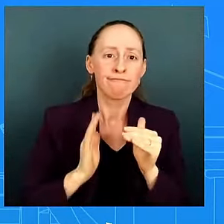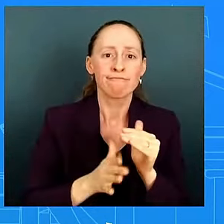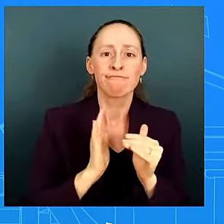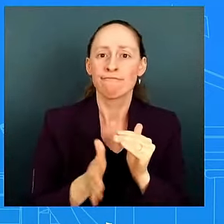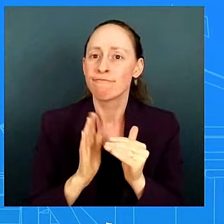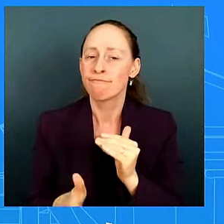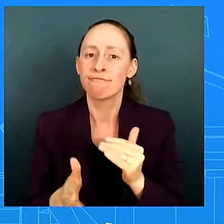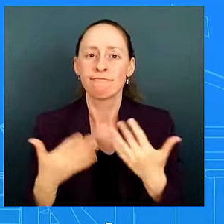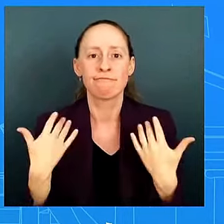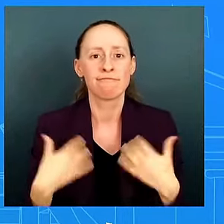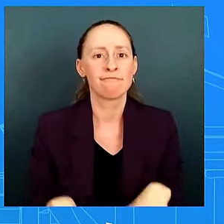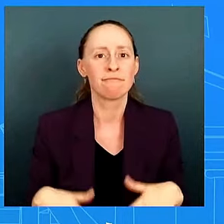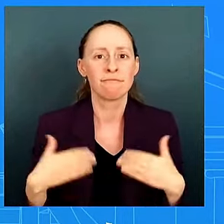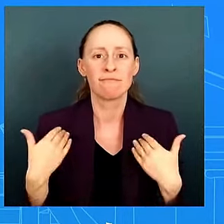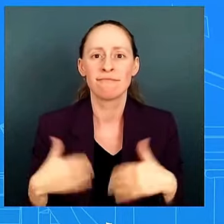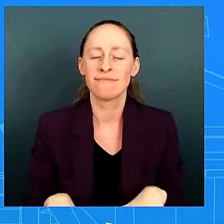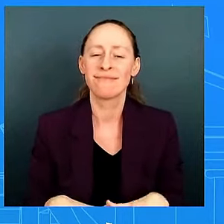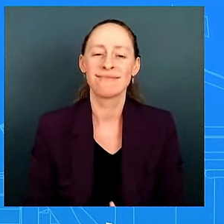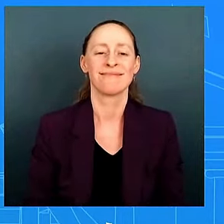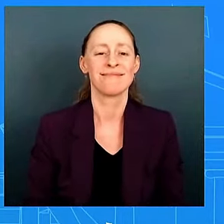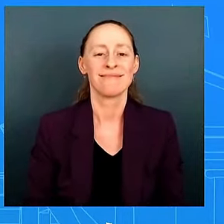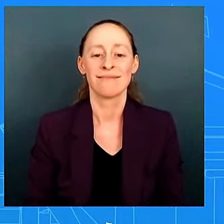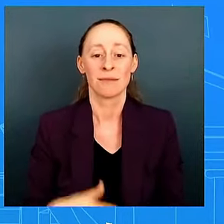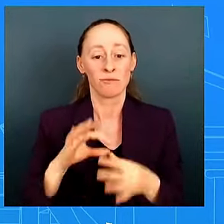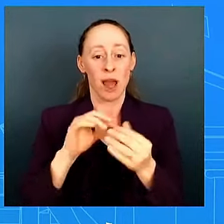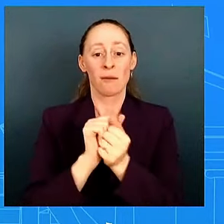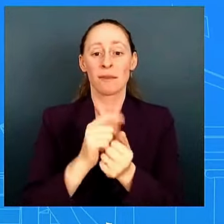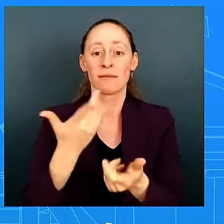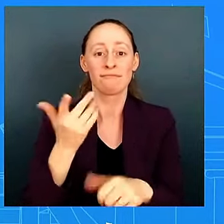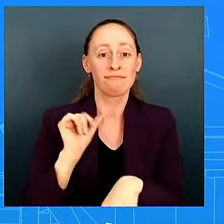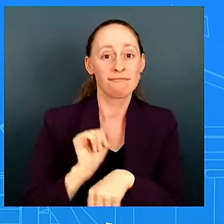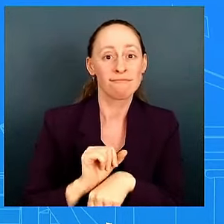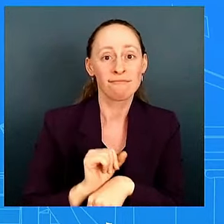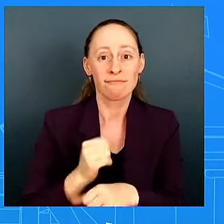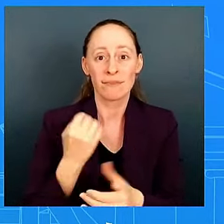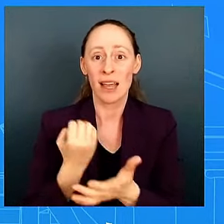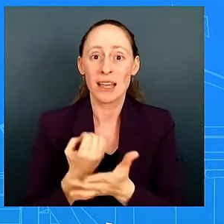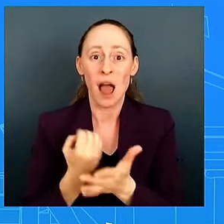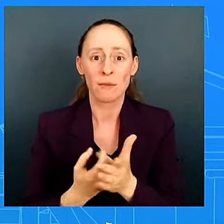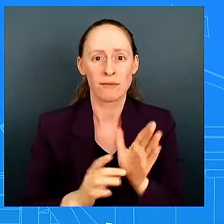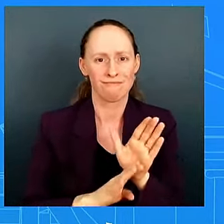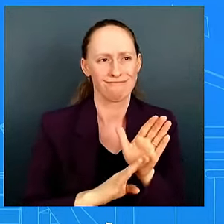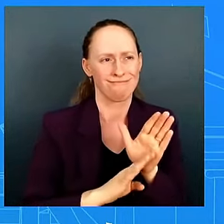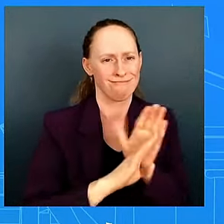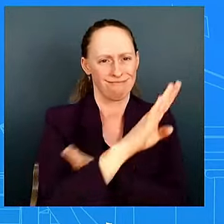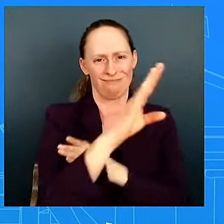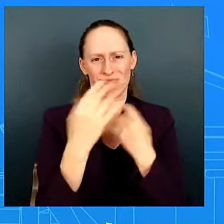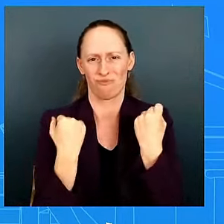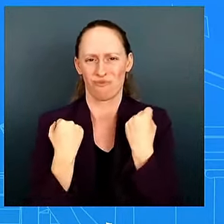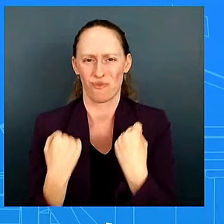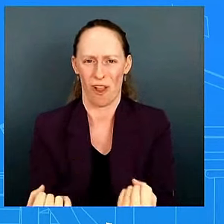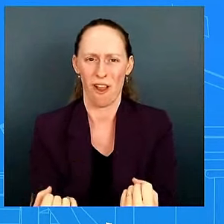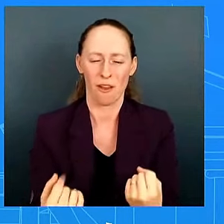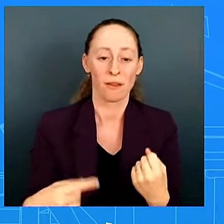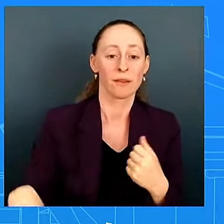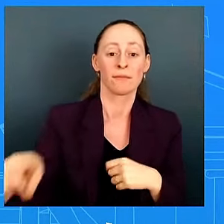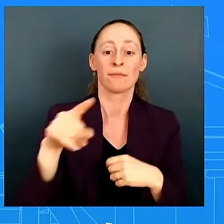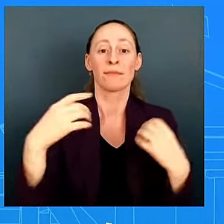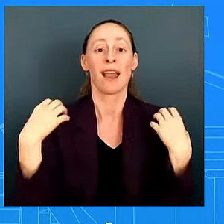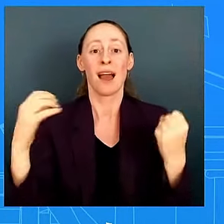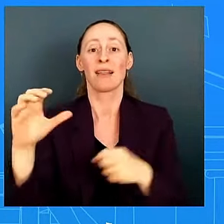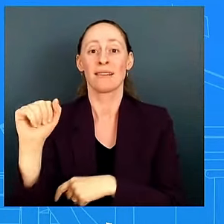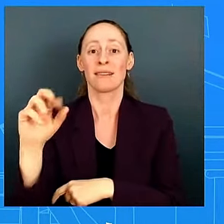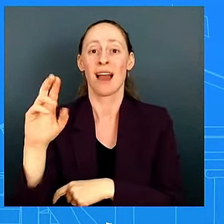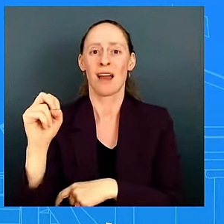the economy the data shows it when it comes to health care the data shows it afghanistan obviously it is a it is an